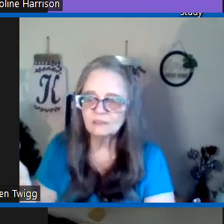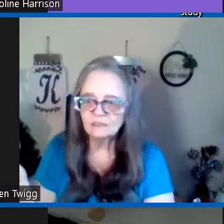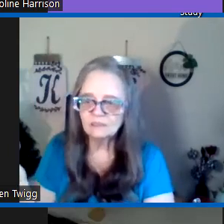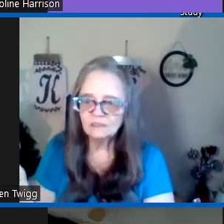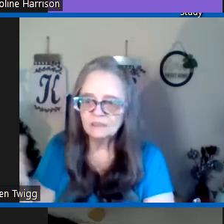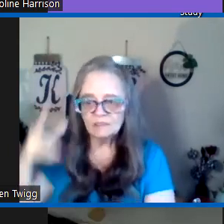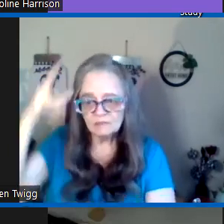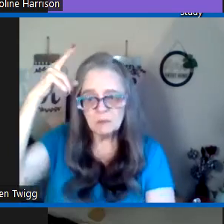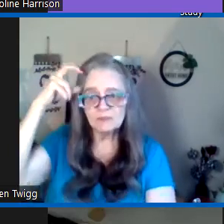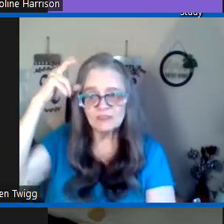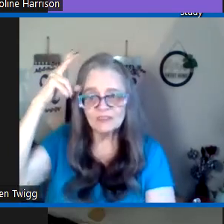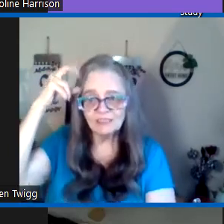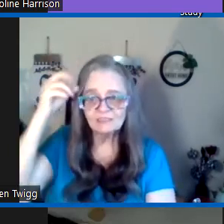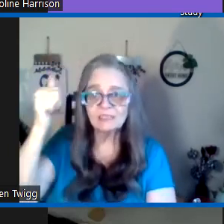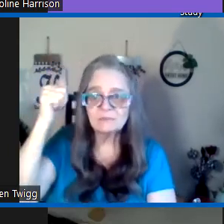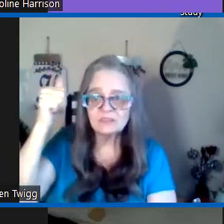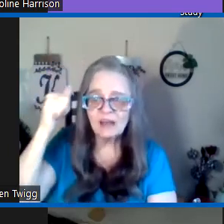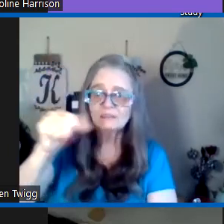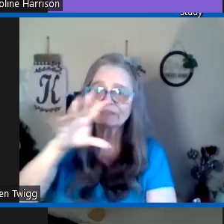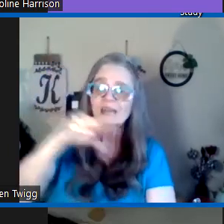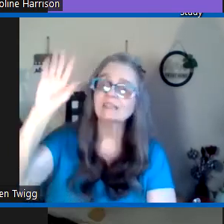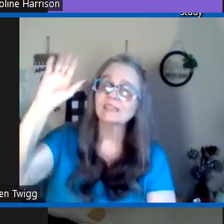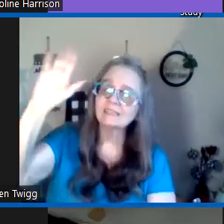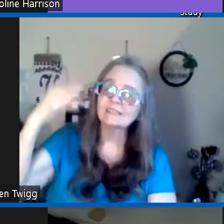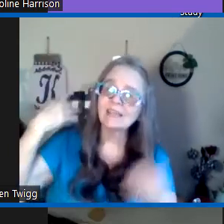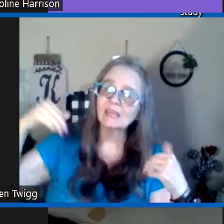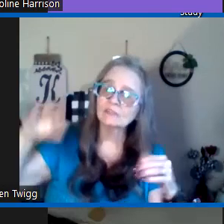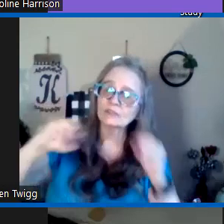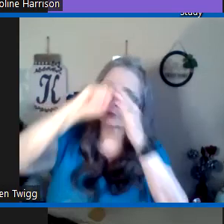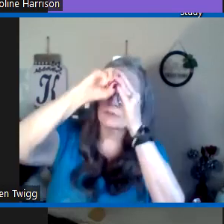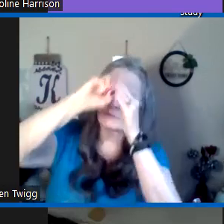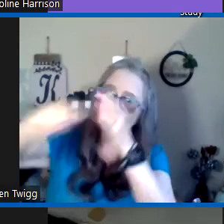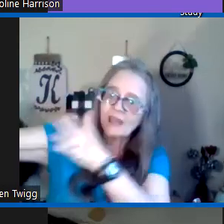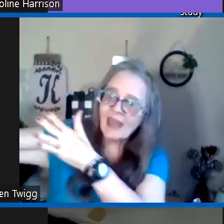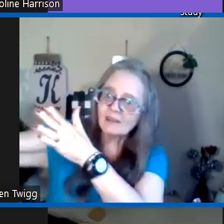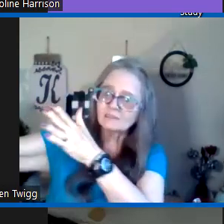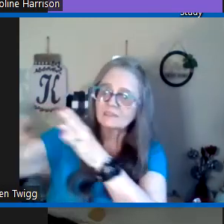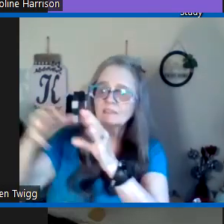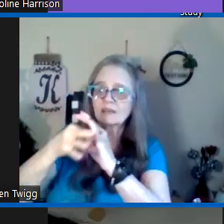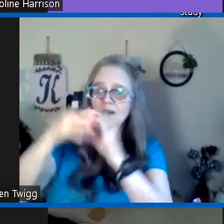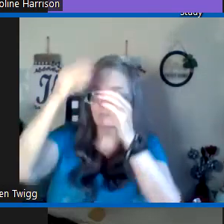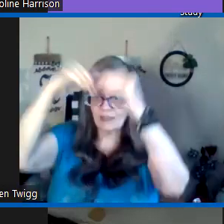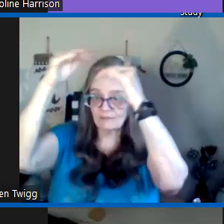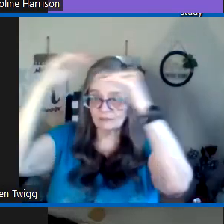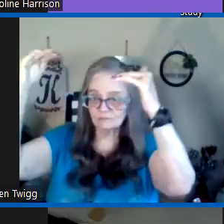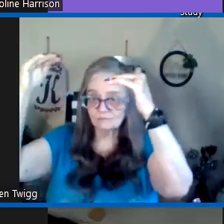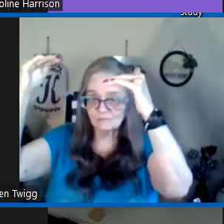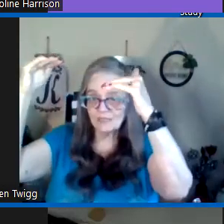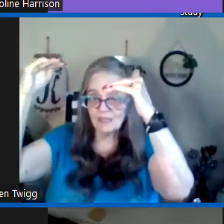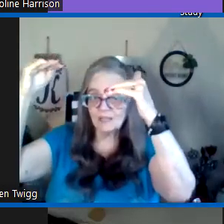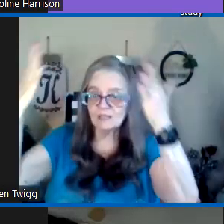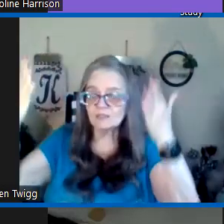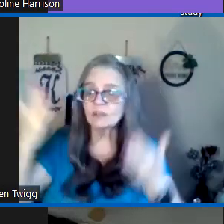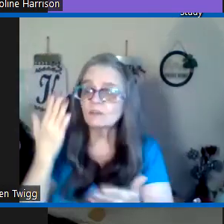remember satan himself and his angels were thrown out of heaven